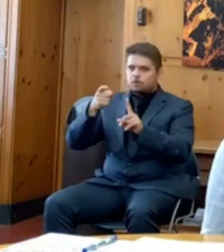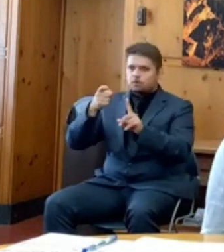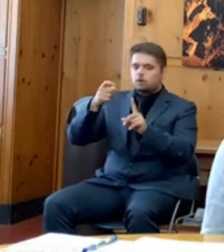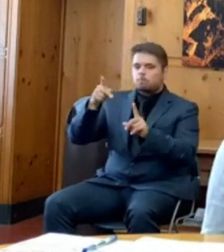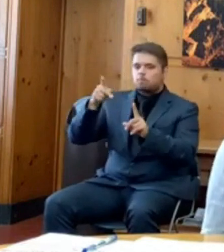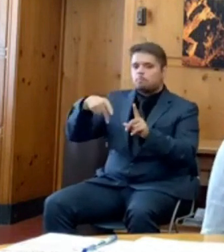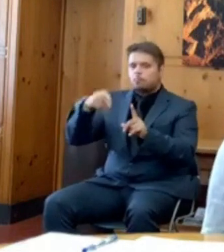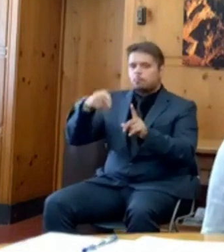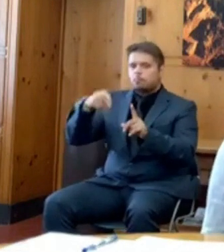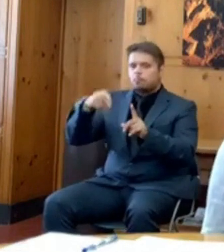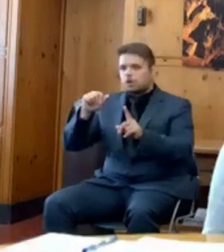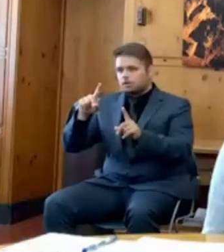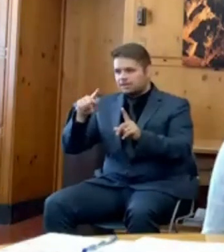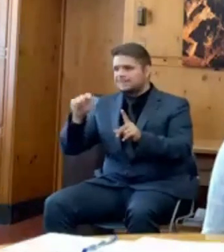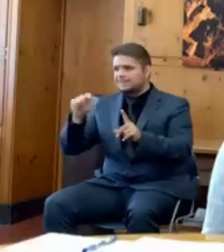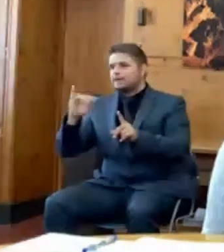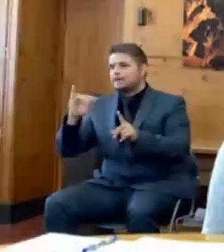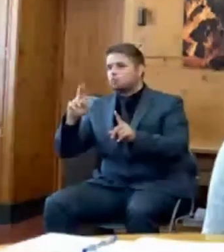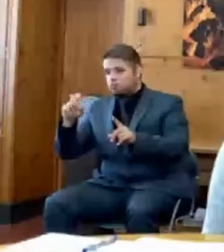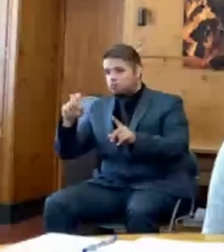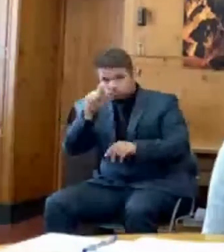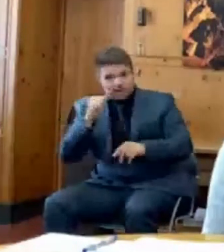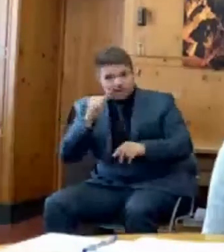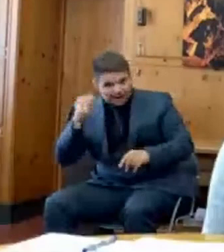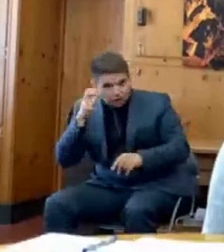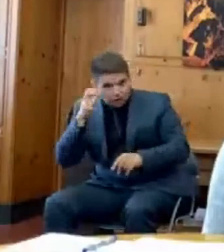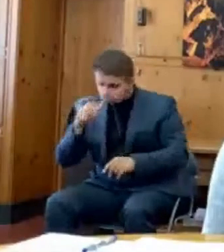Can you hear me? Yes, Peter, we can hear you.